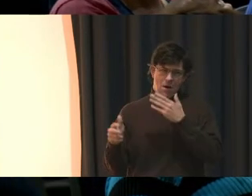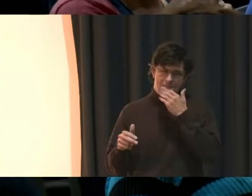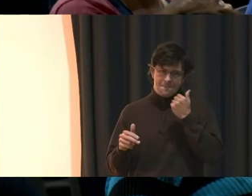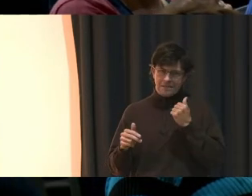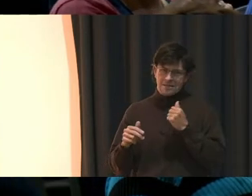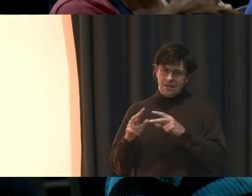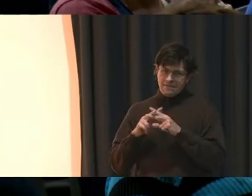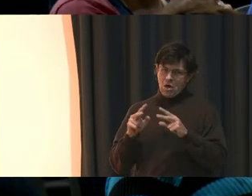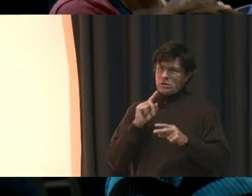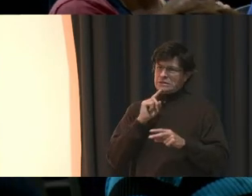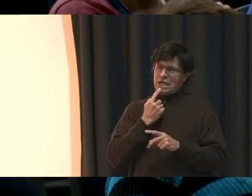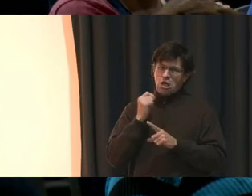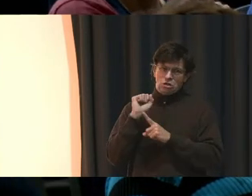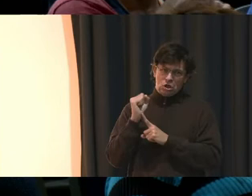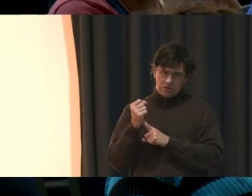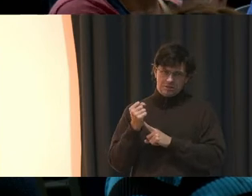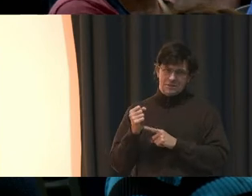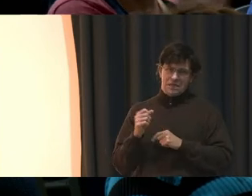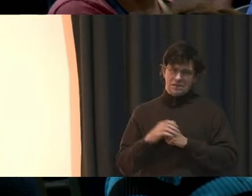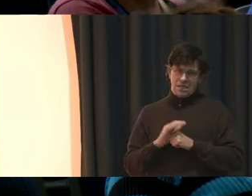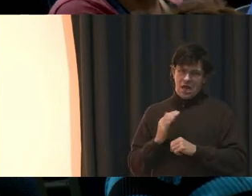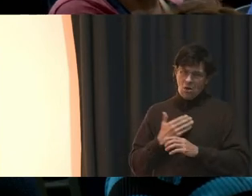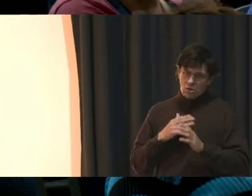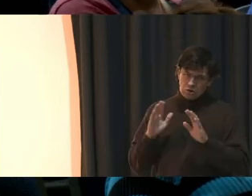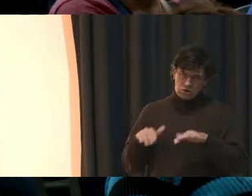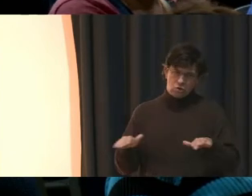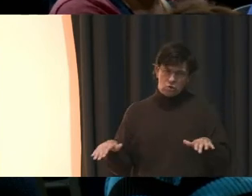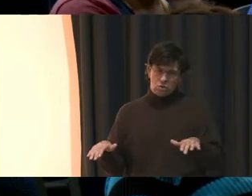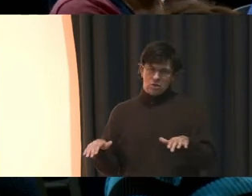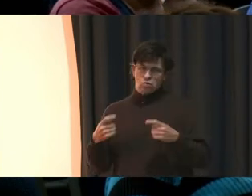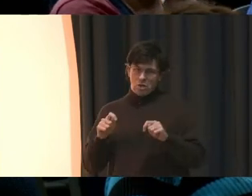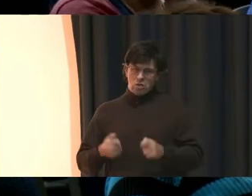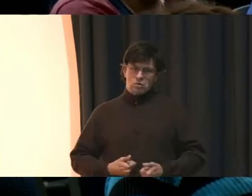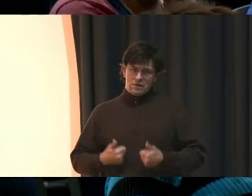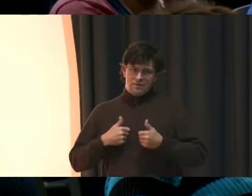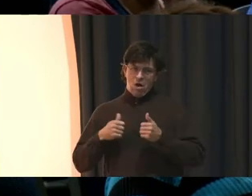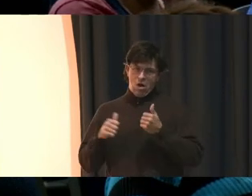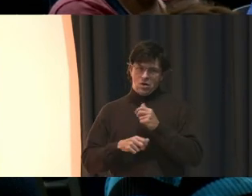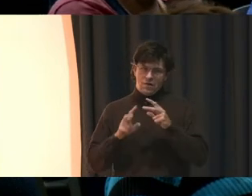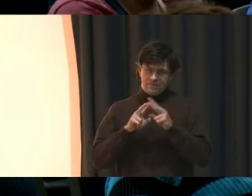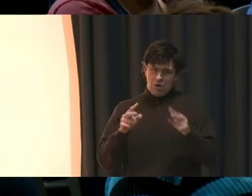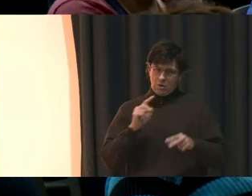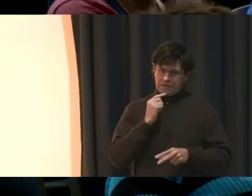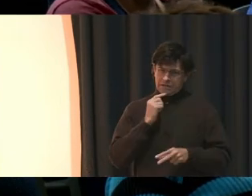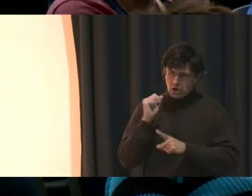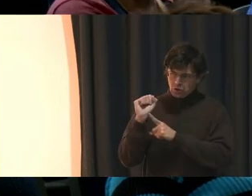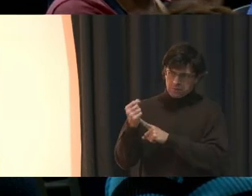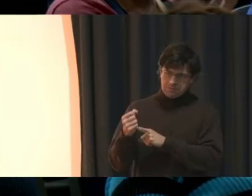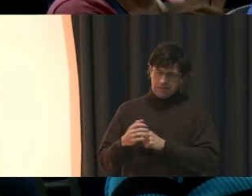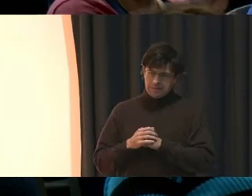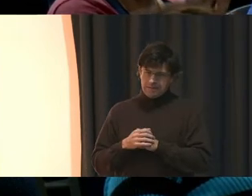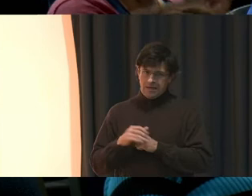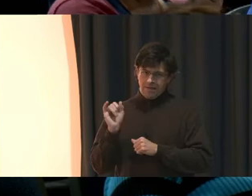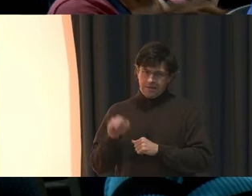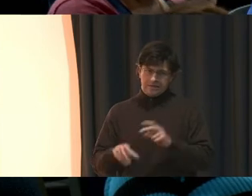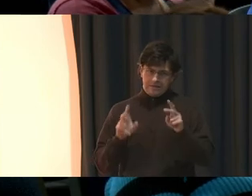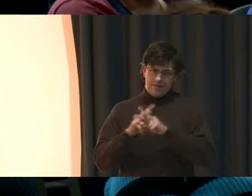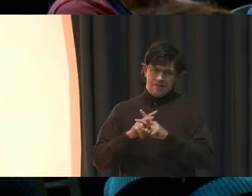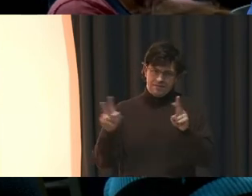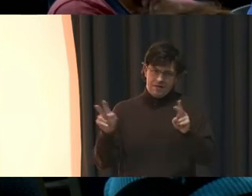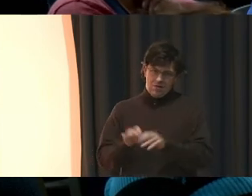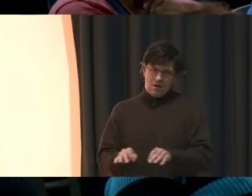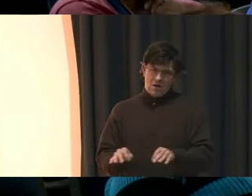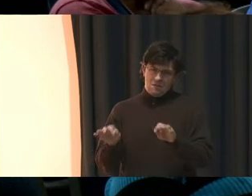dire circumstances. Our children try to survive on the very dire circumstances. This is a very